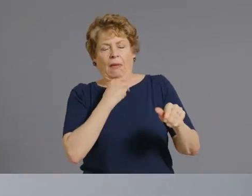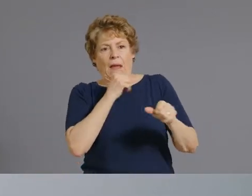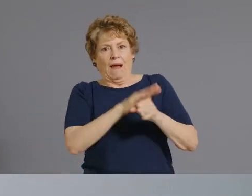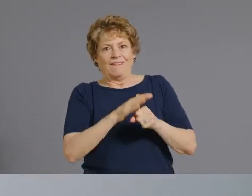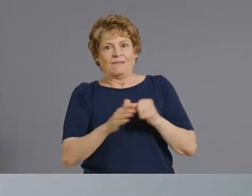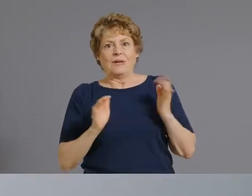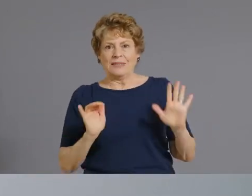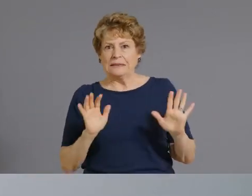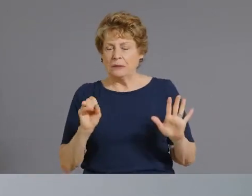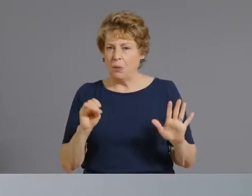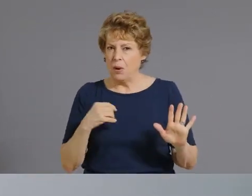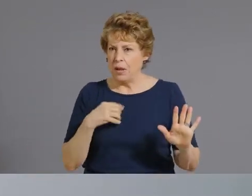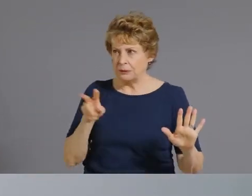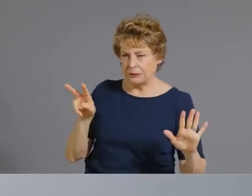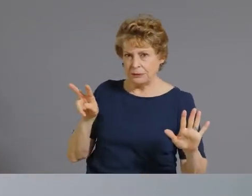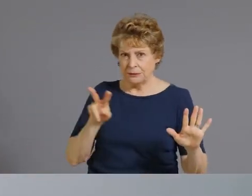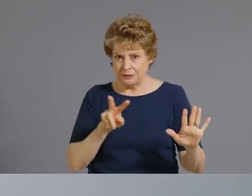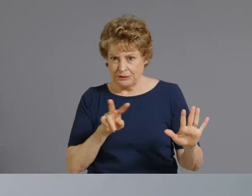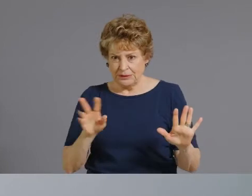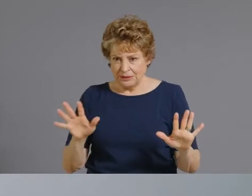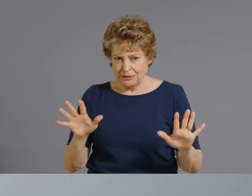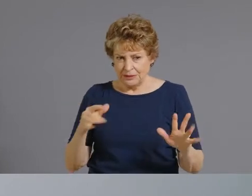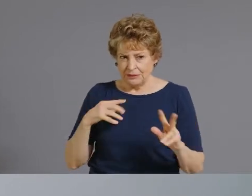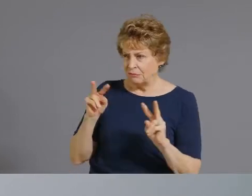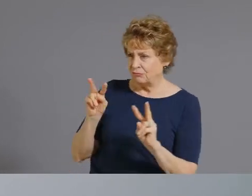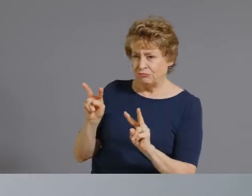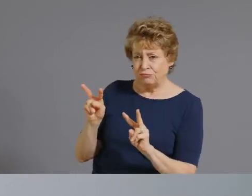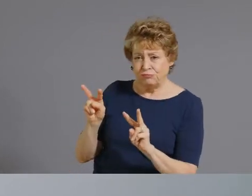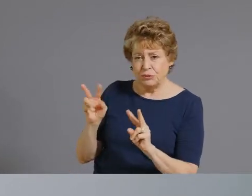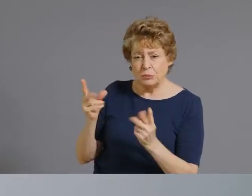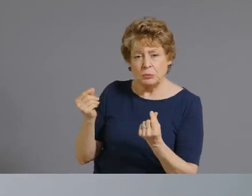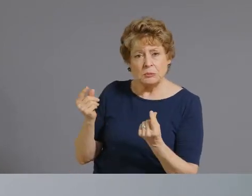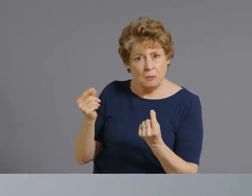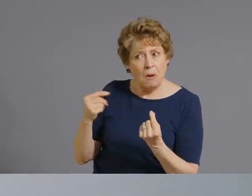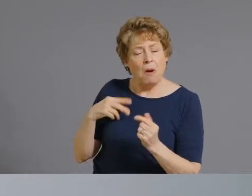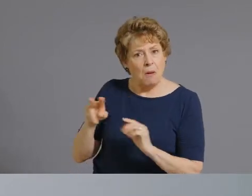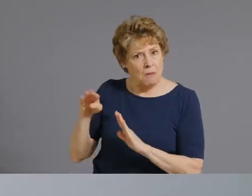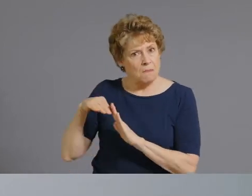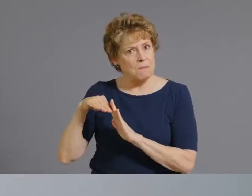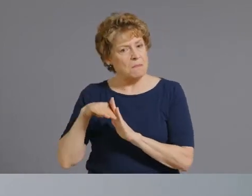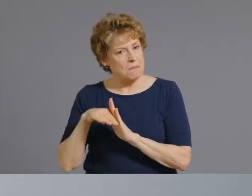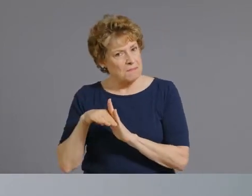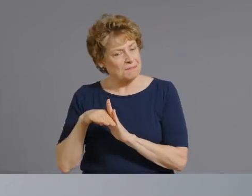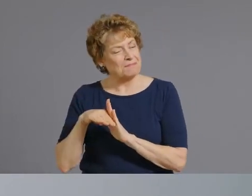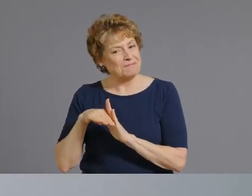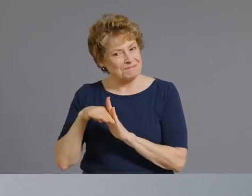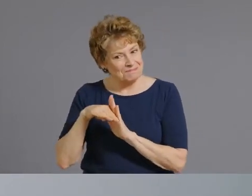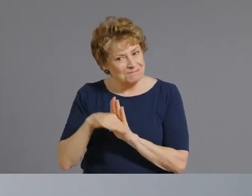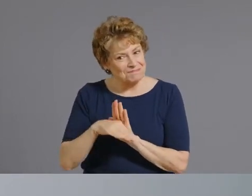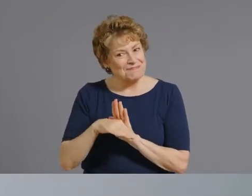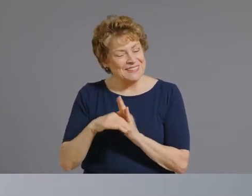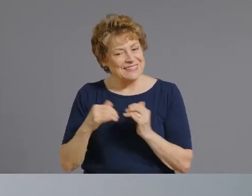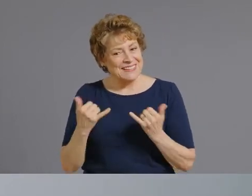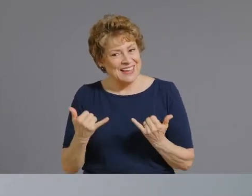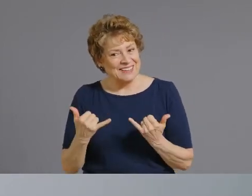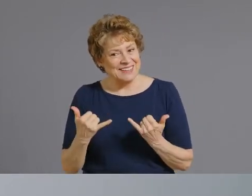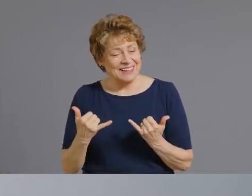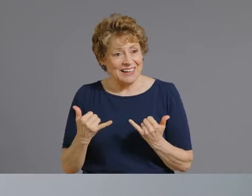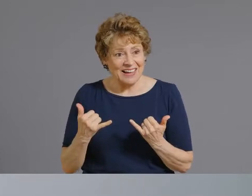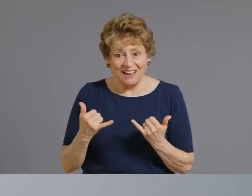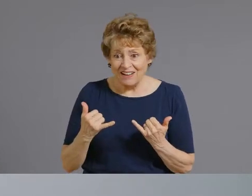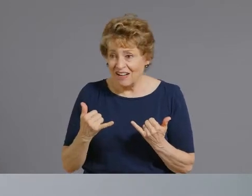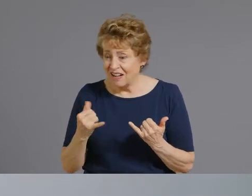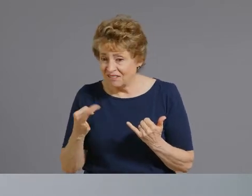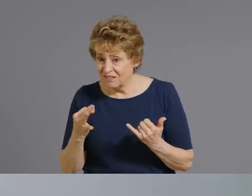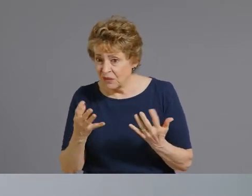got decreased demand we want to make sure that we give people enough notice to where if this was something that was their plan to get both doses they've